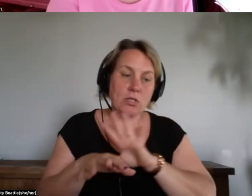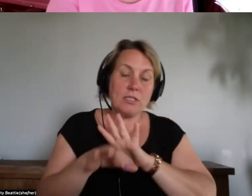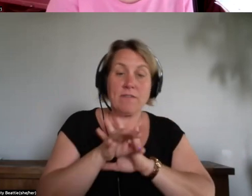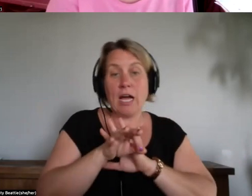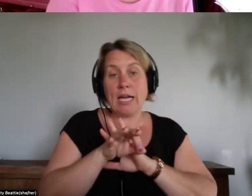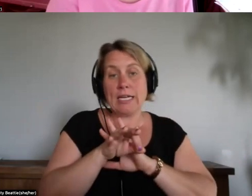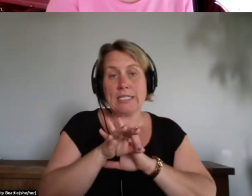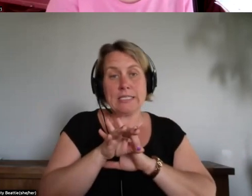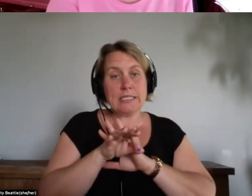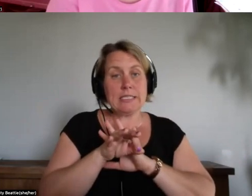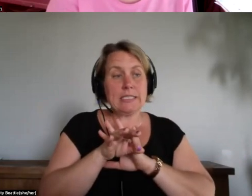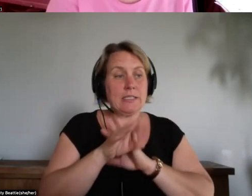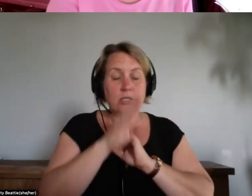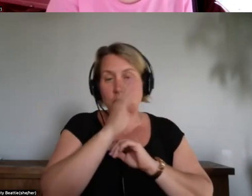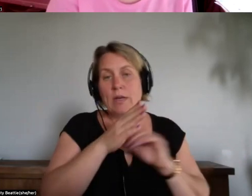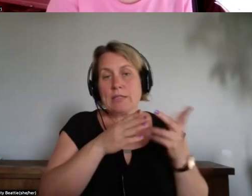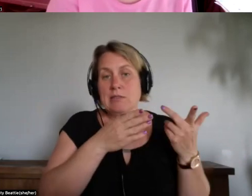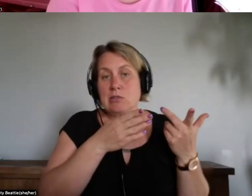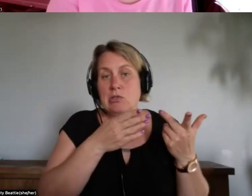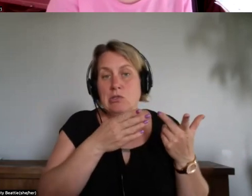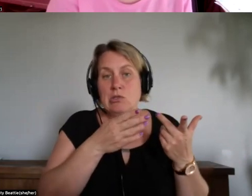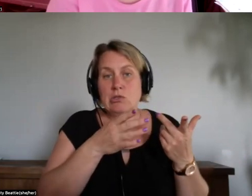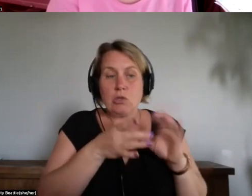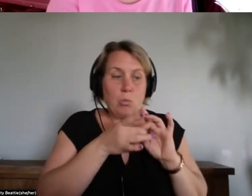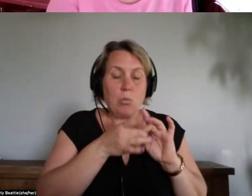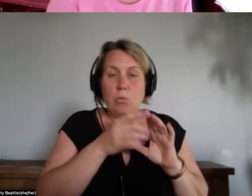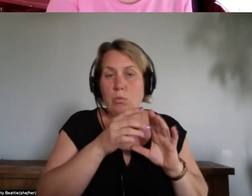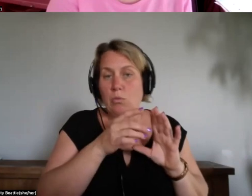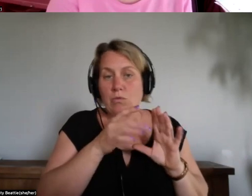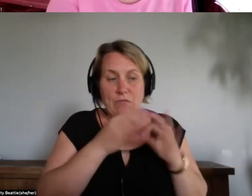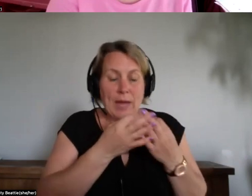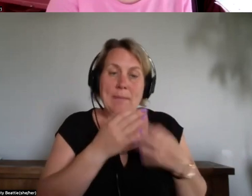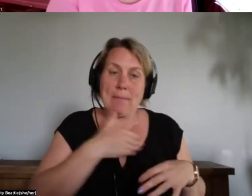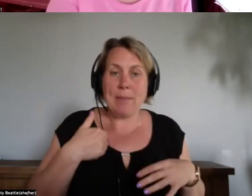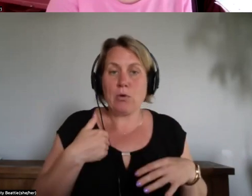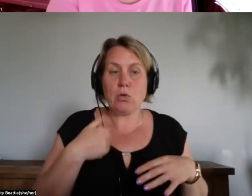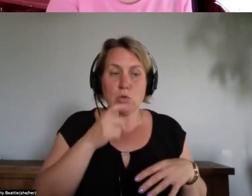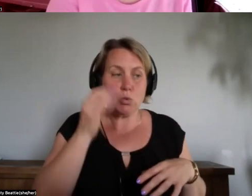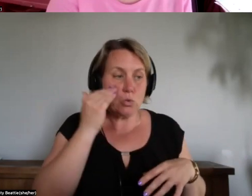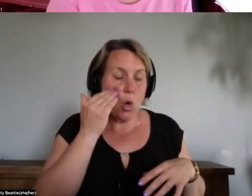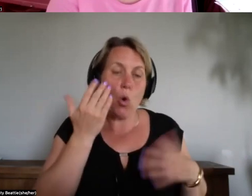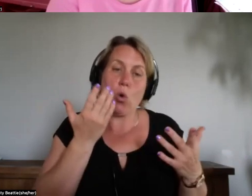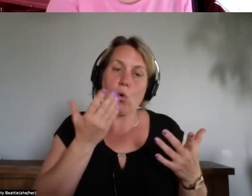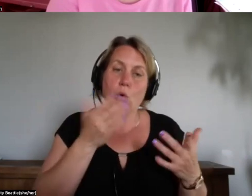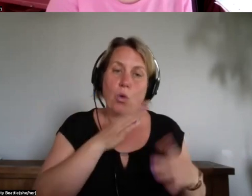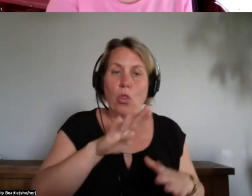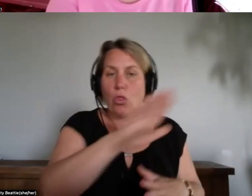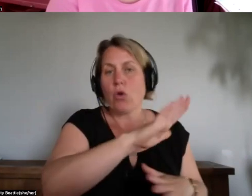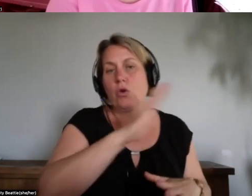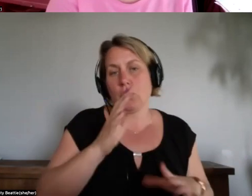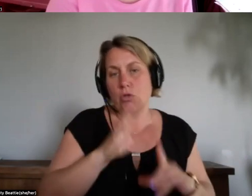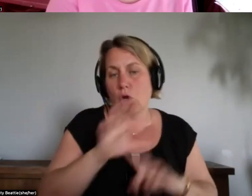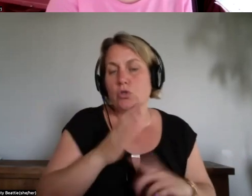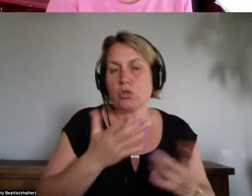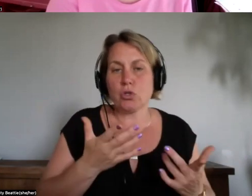have some uh knowledge of the culture um so in coast